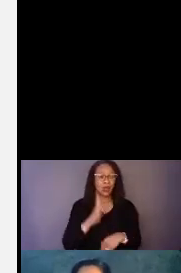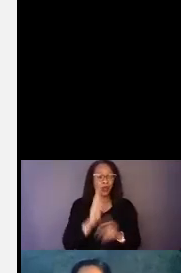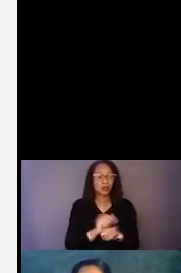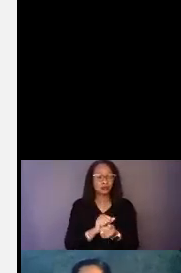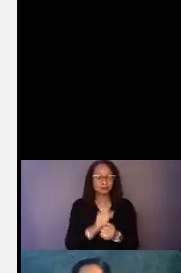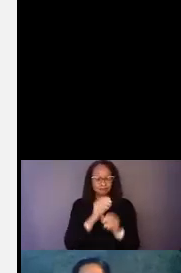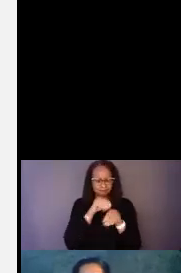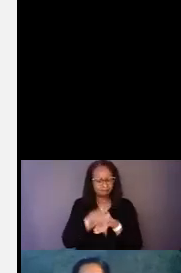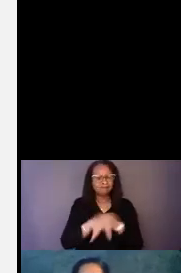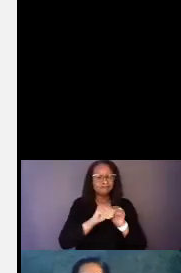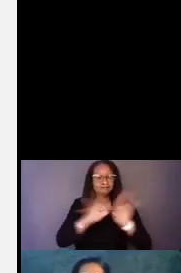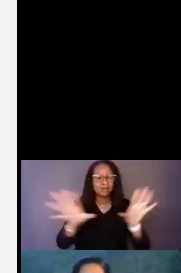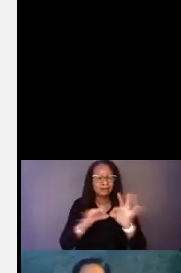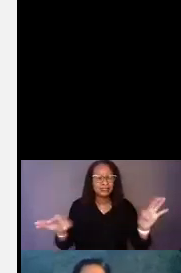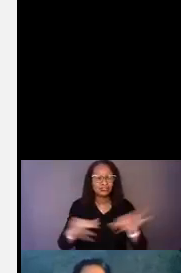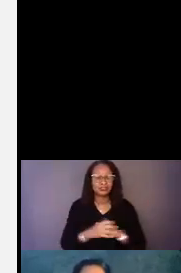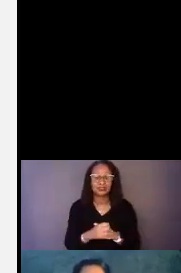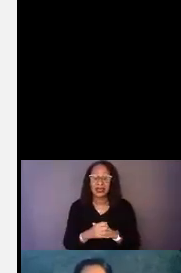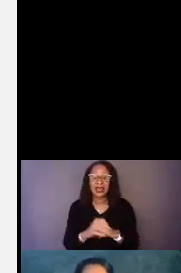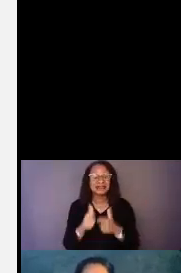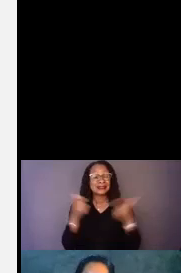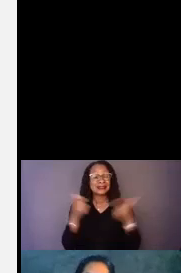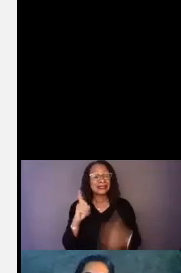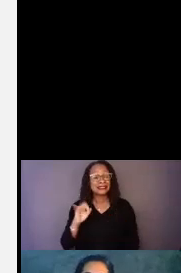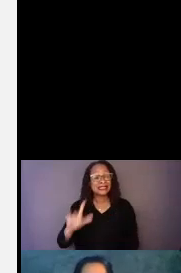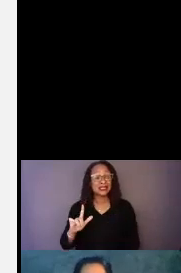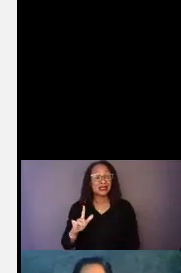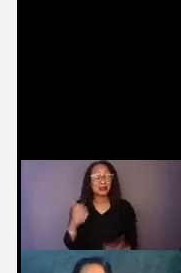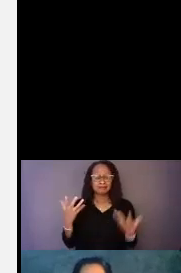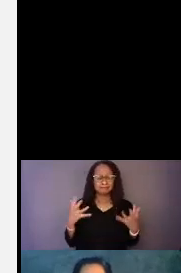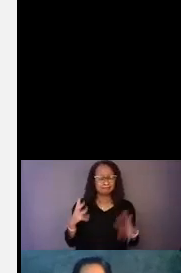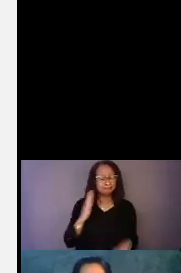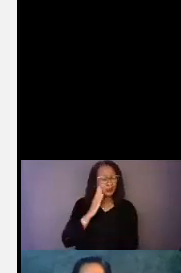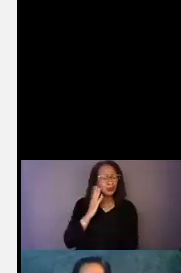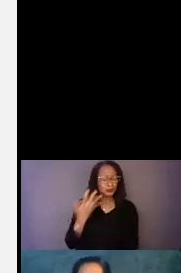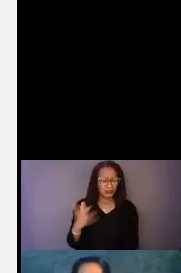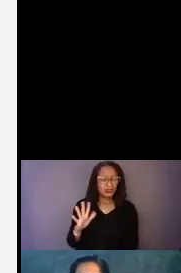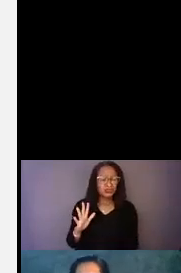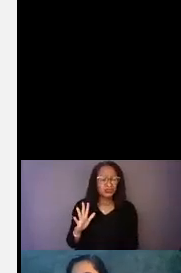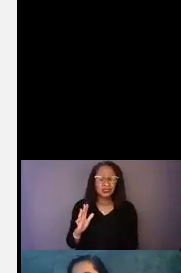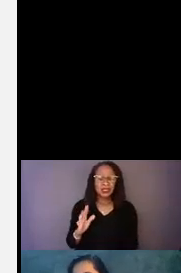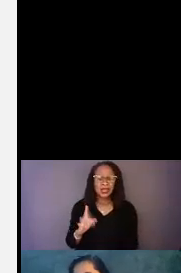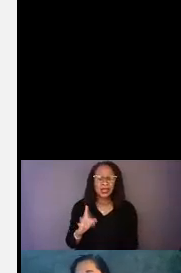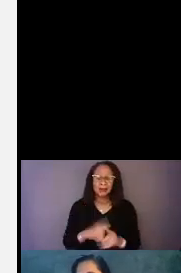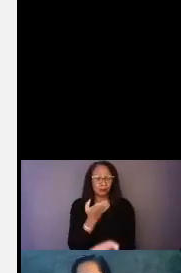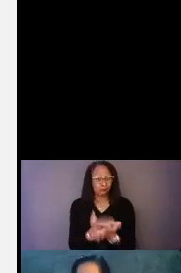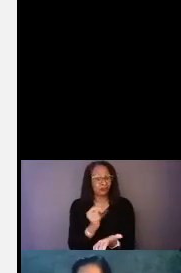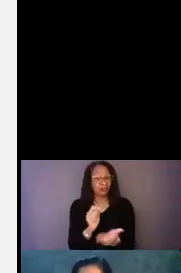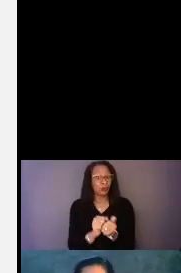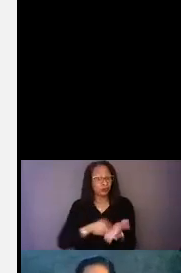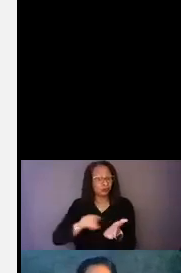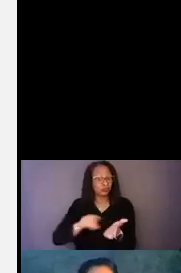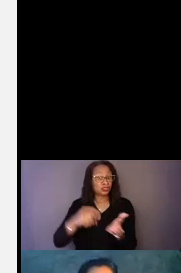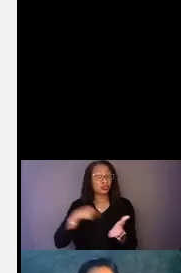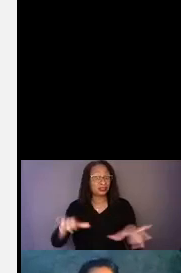message. And that was a kind of a big deal because we kind of already knew that, but we proved it with the research that we did.